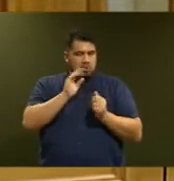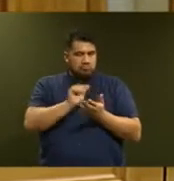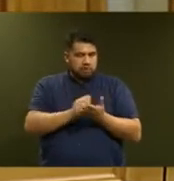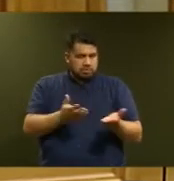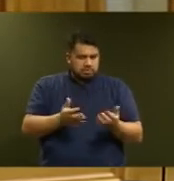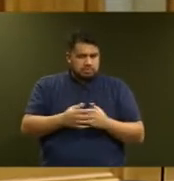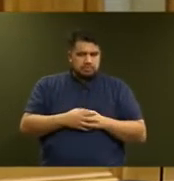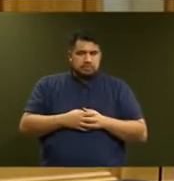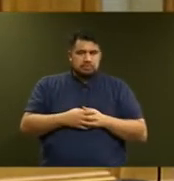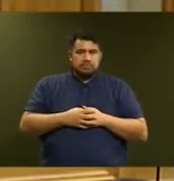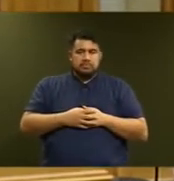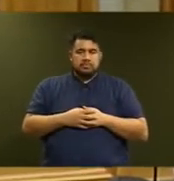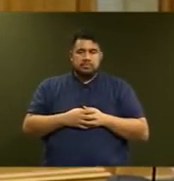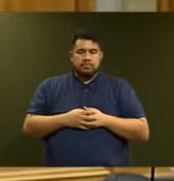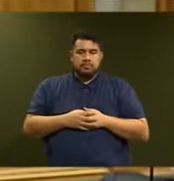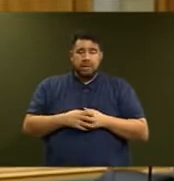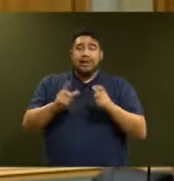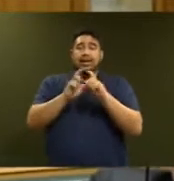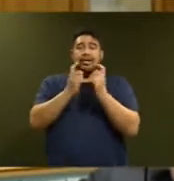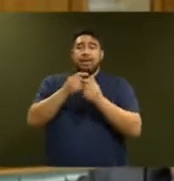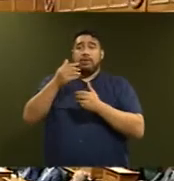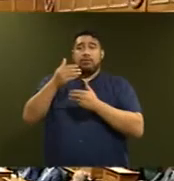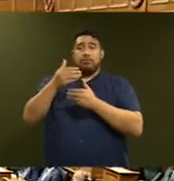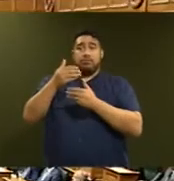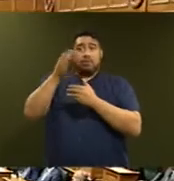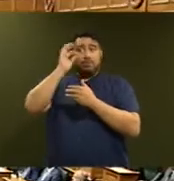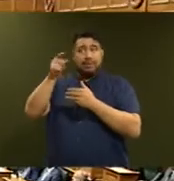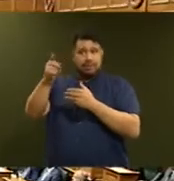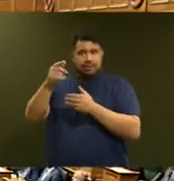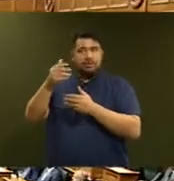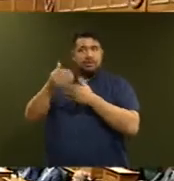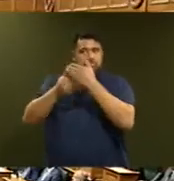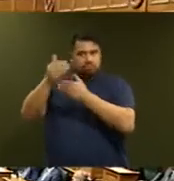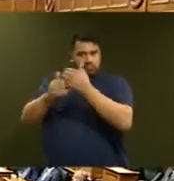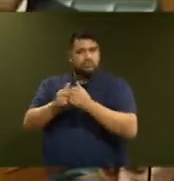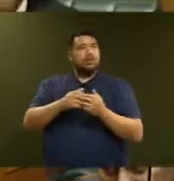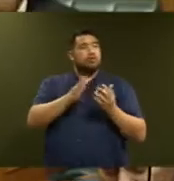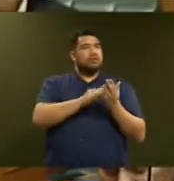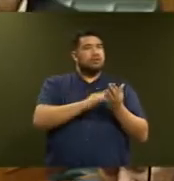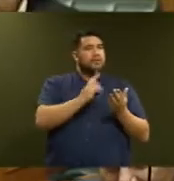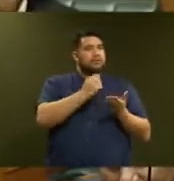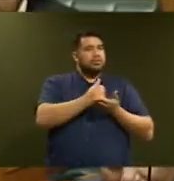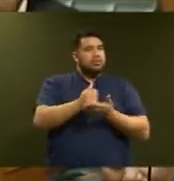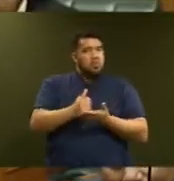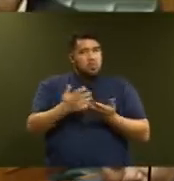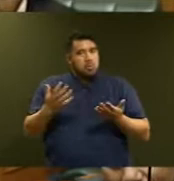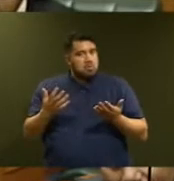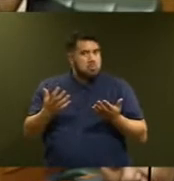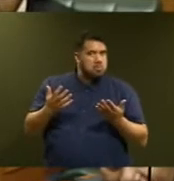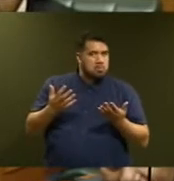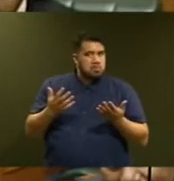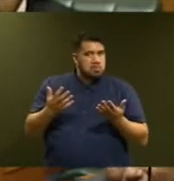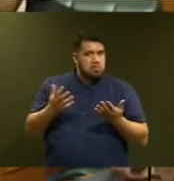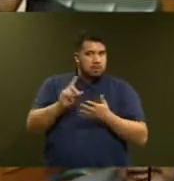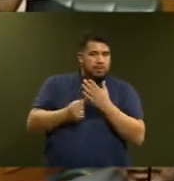process, including cabinet committee with the support of New Zealand First? Mr Speaker, the position that we got to